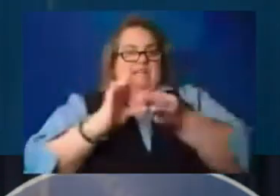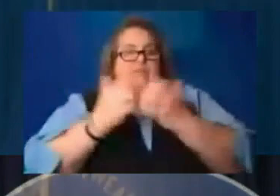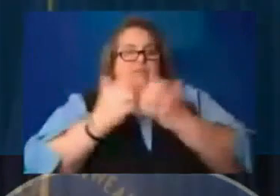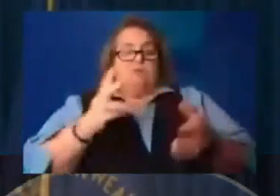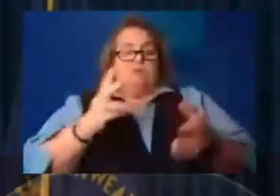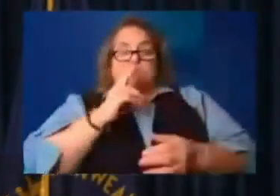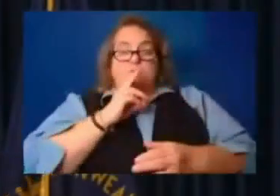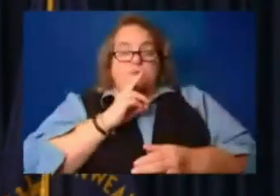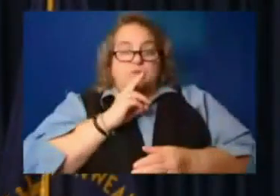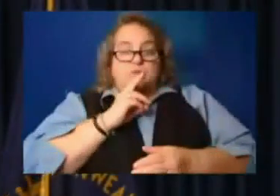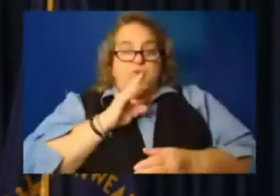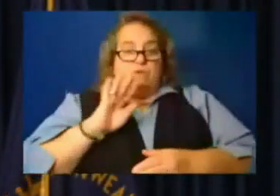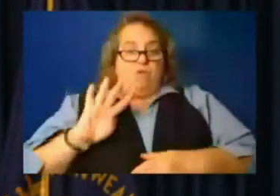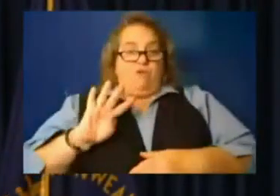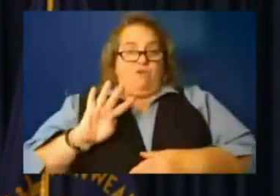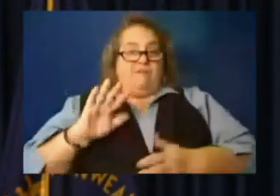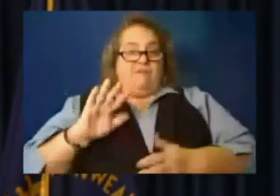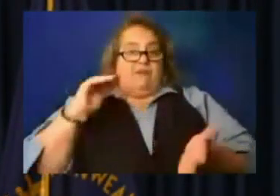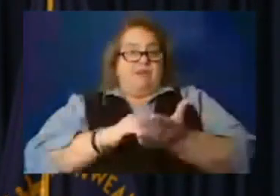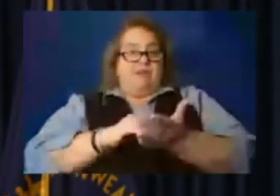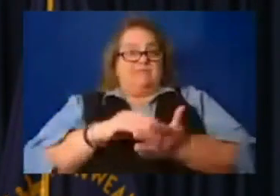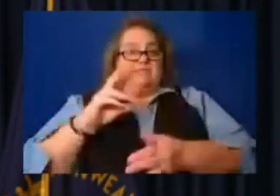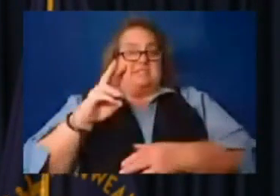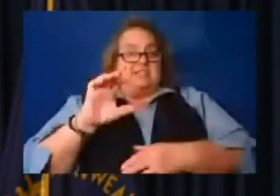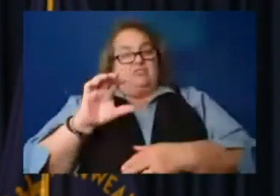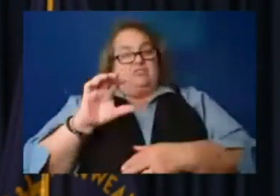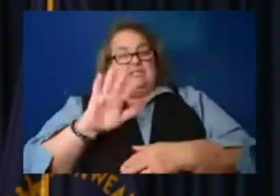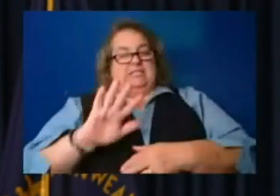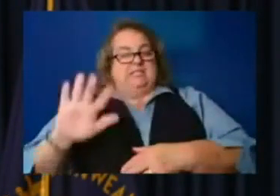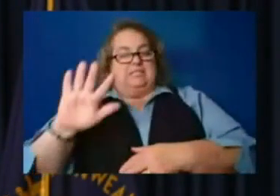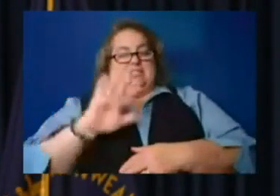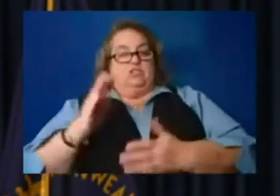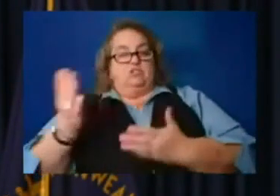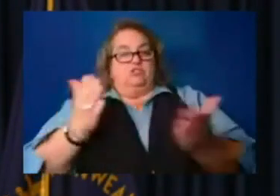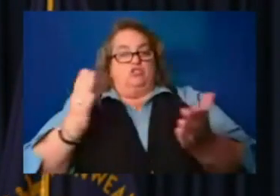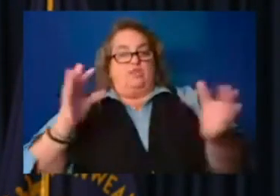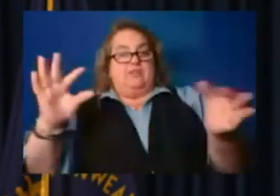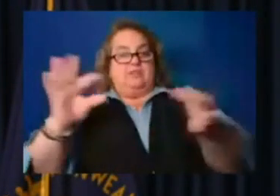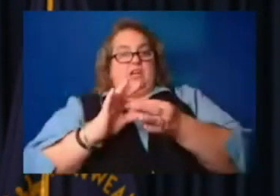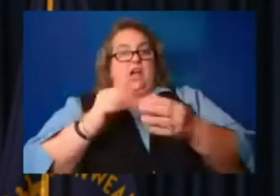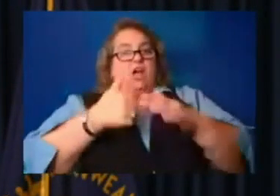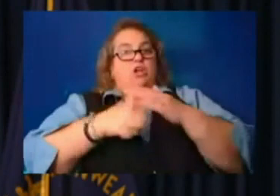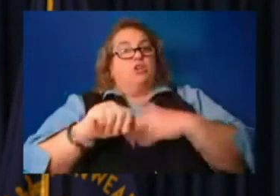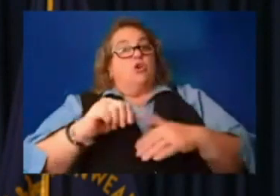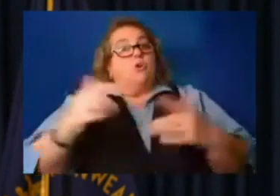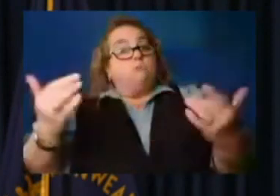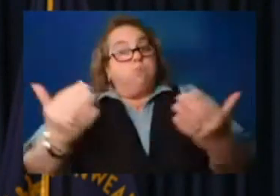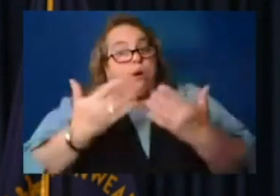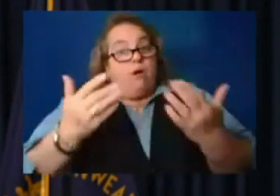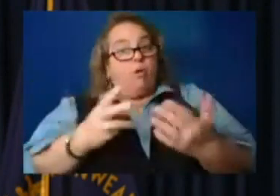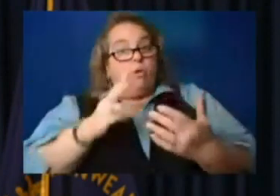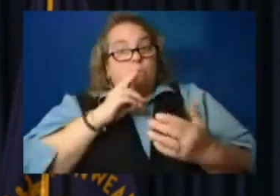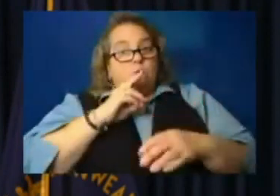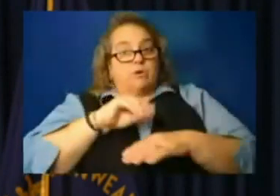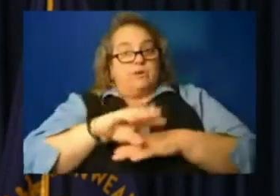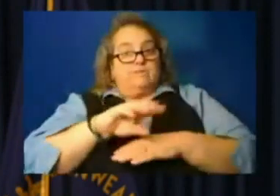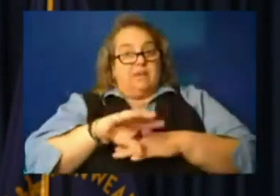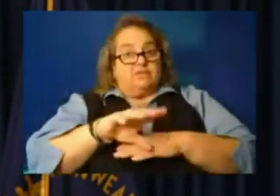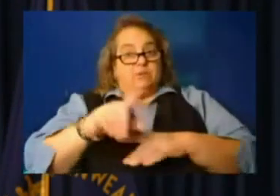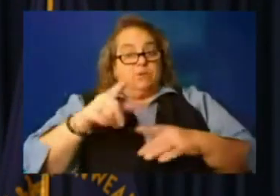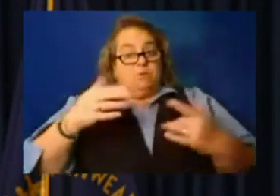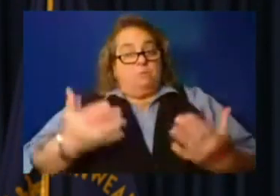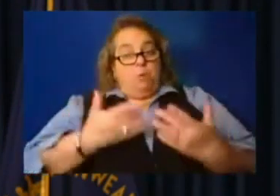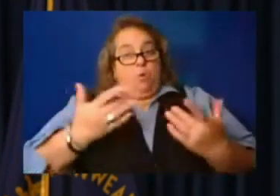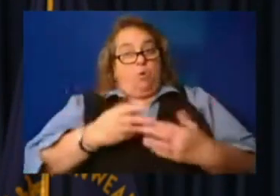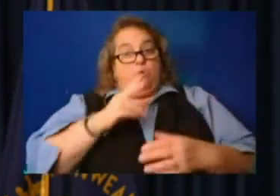45,600 ish service connections under boiled water advisory 21 water systems under limited operation due